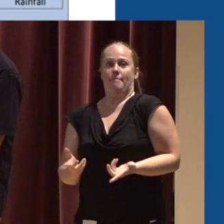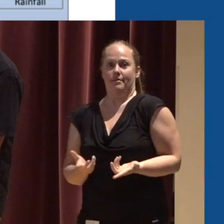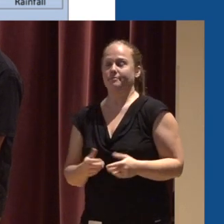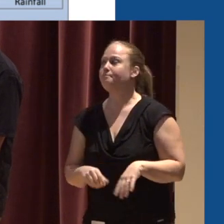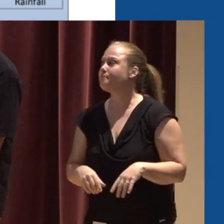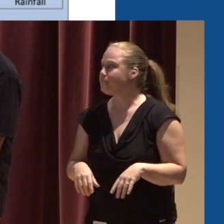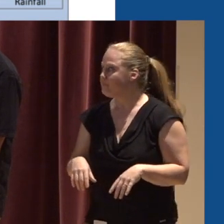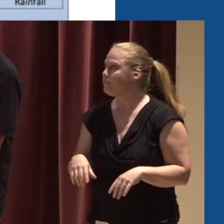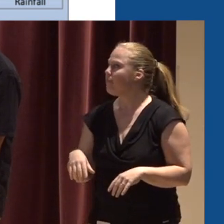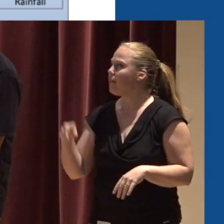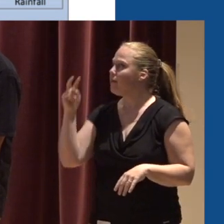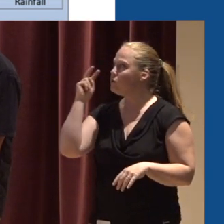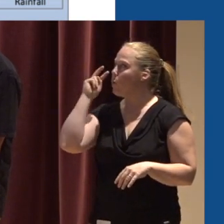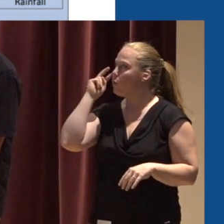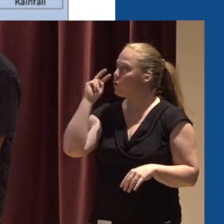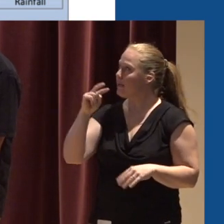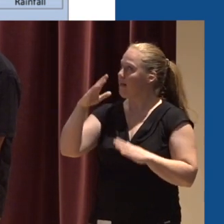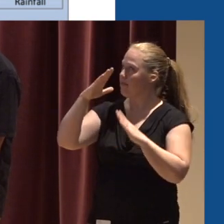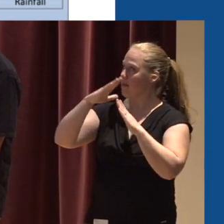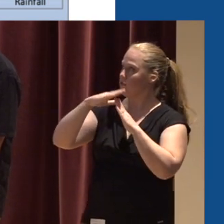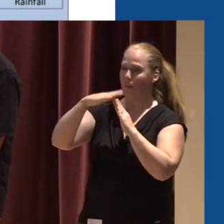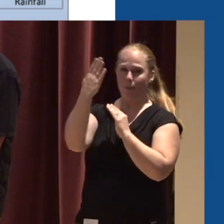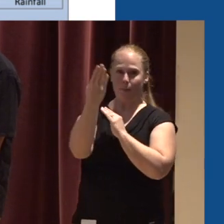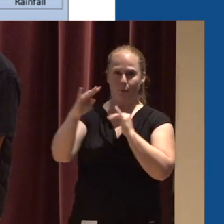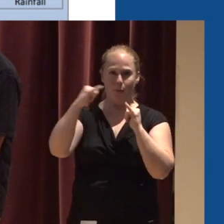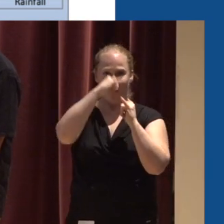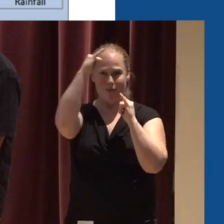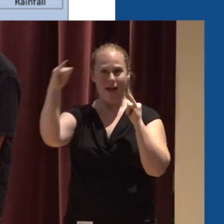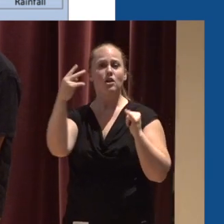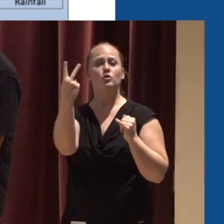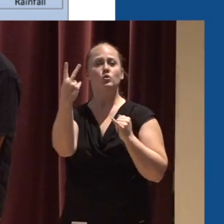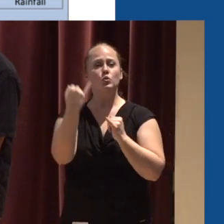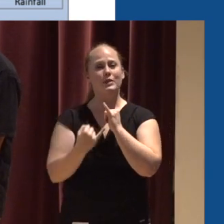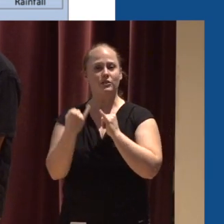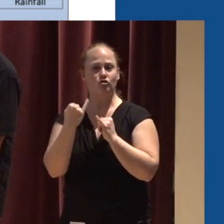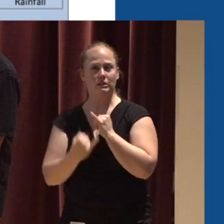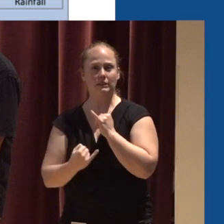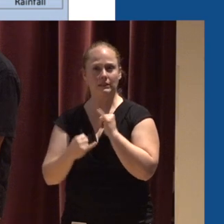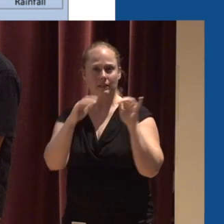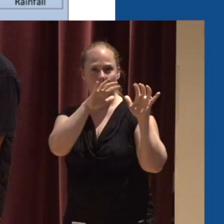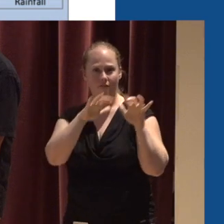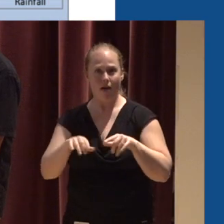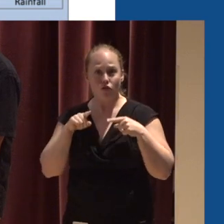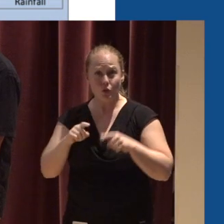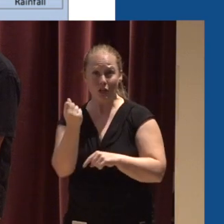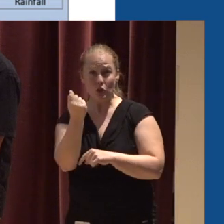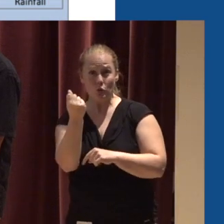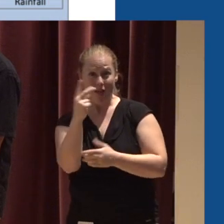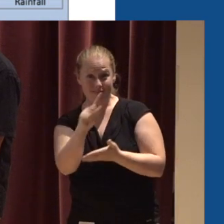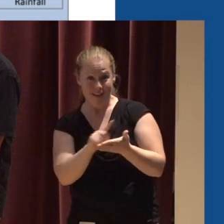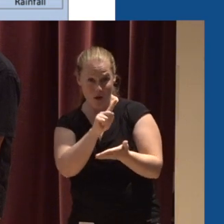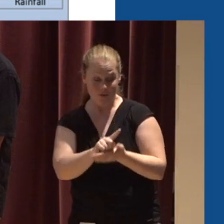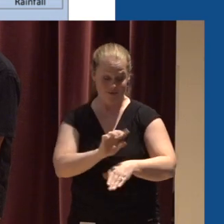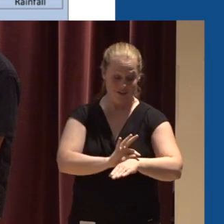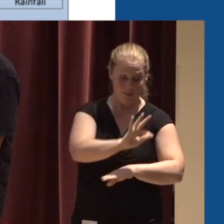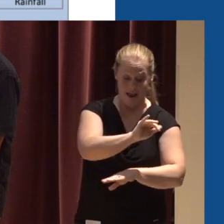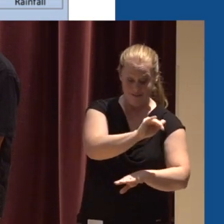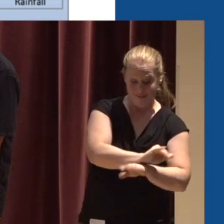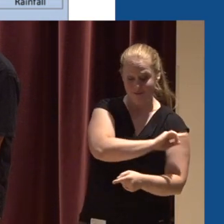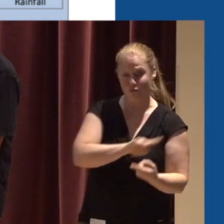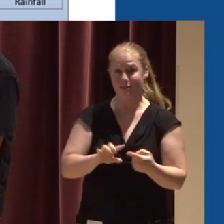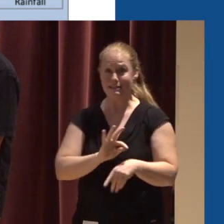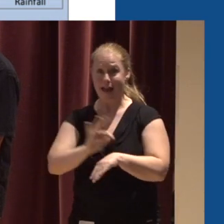this bar right here Where we have about 2 inches of rain that fell during this 12 hour period From 9pm to